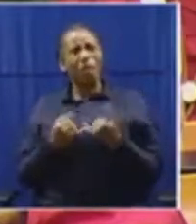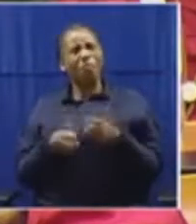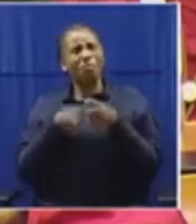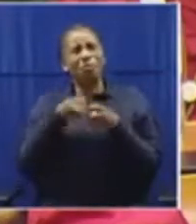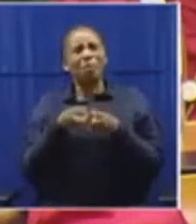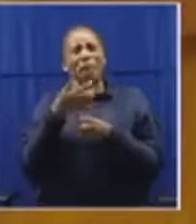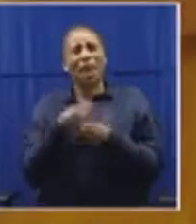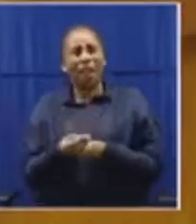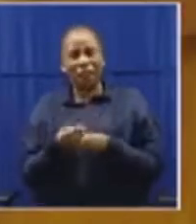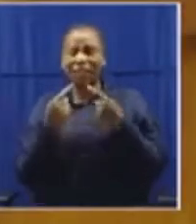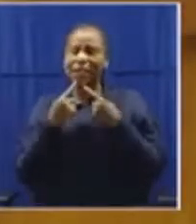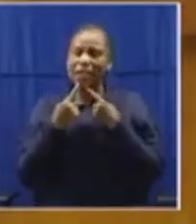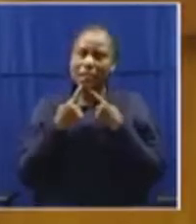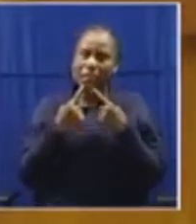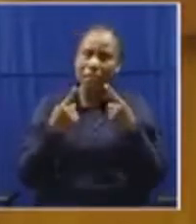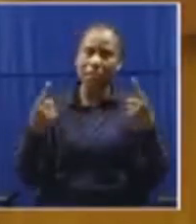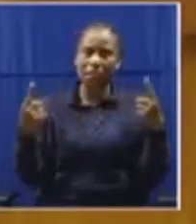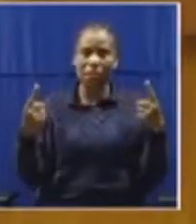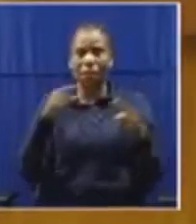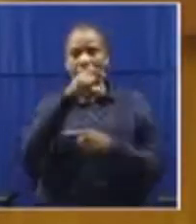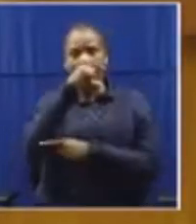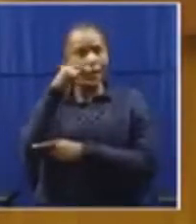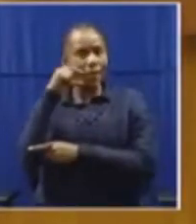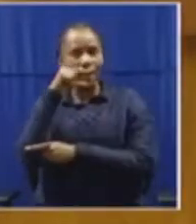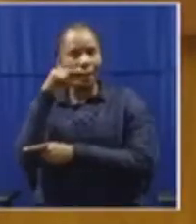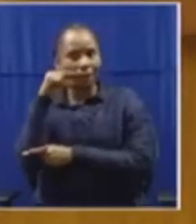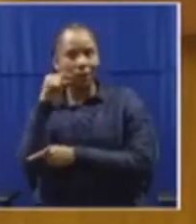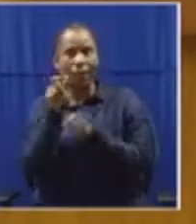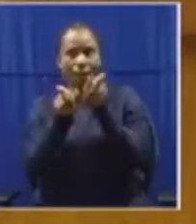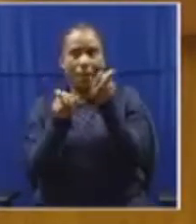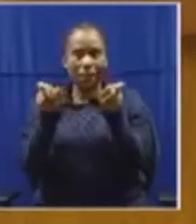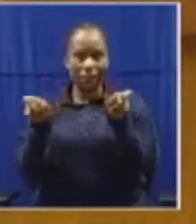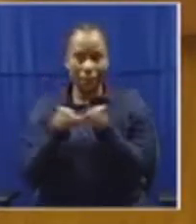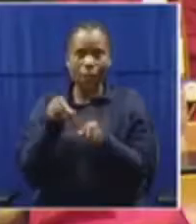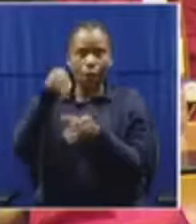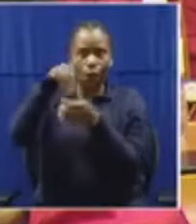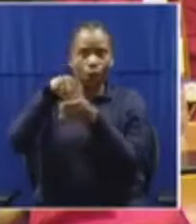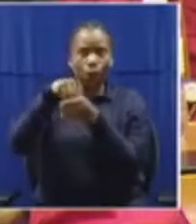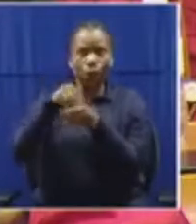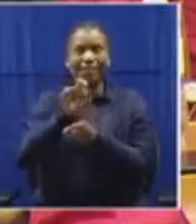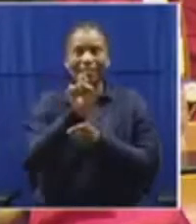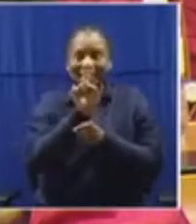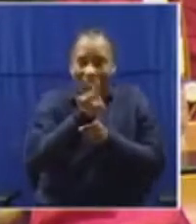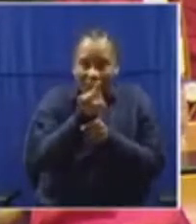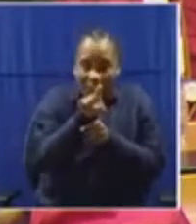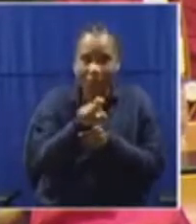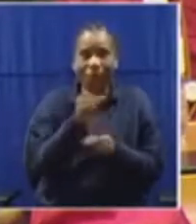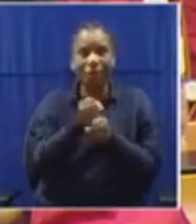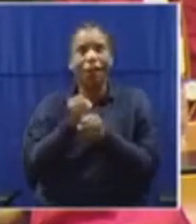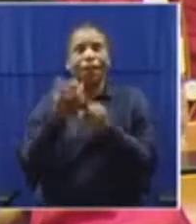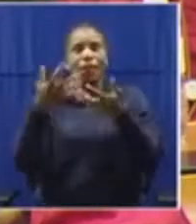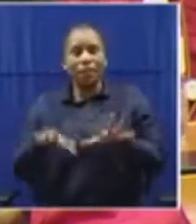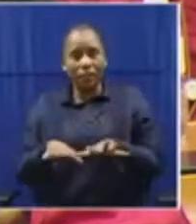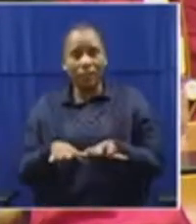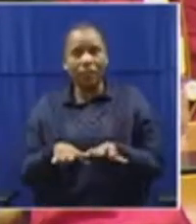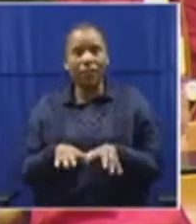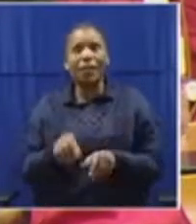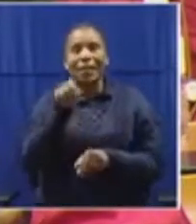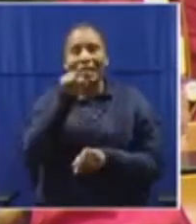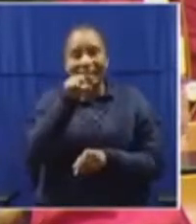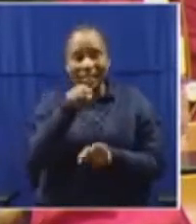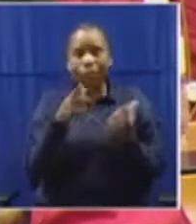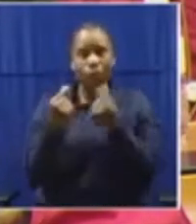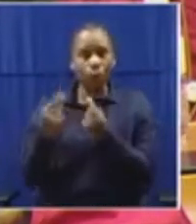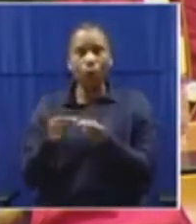disclosing the names of people who have made contributions to you? Even if you were doing that for